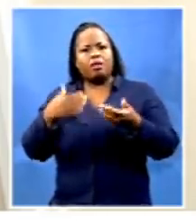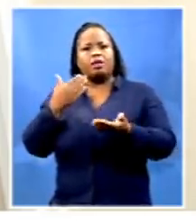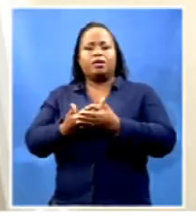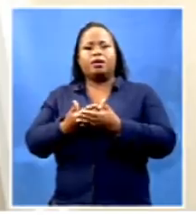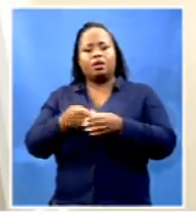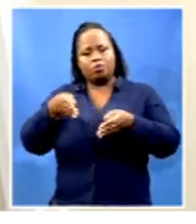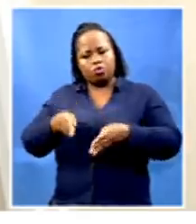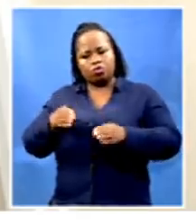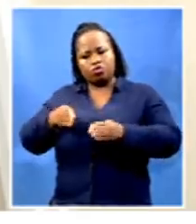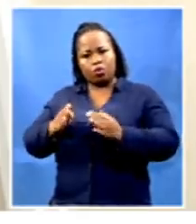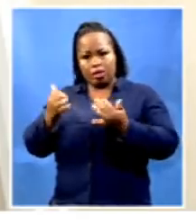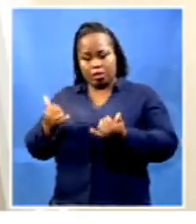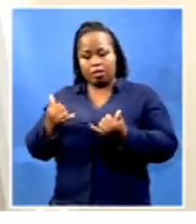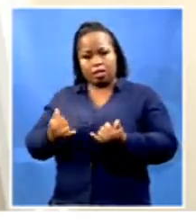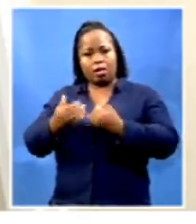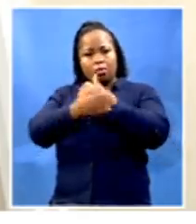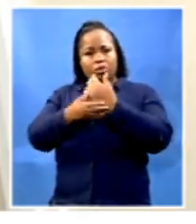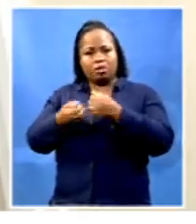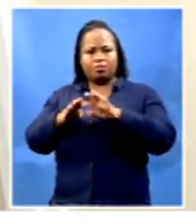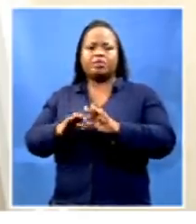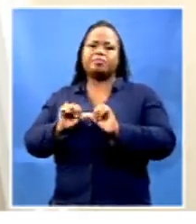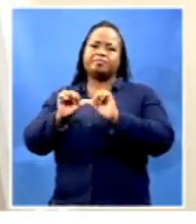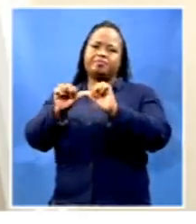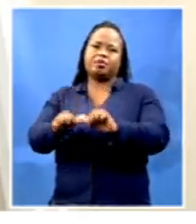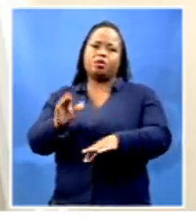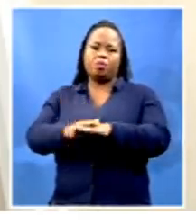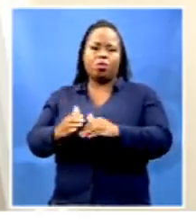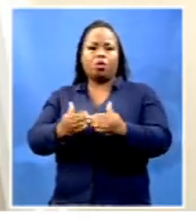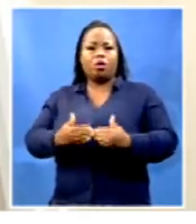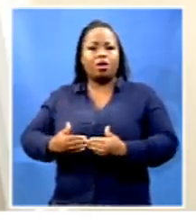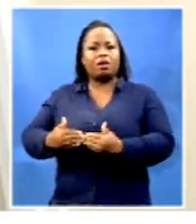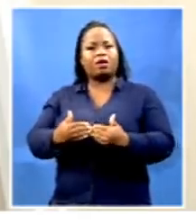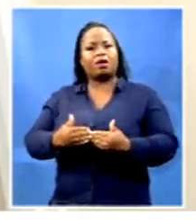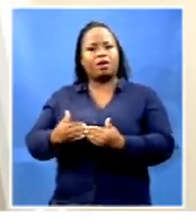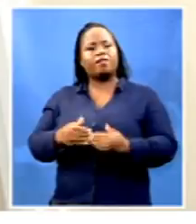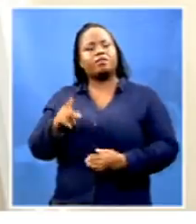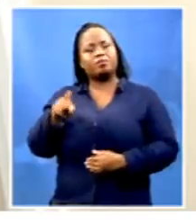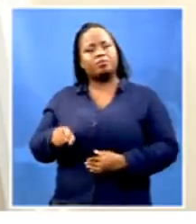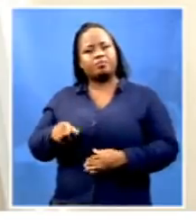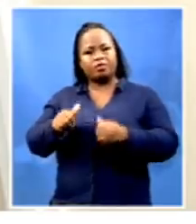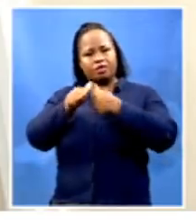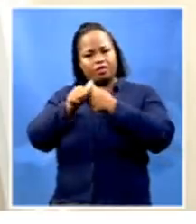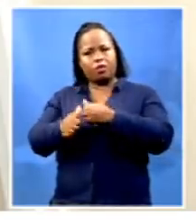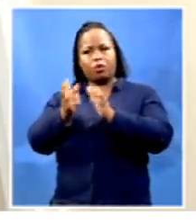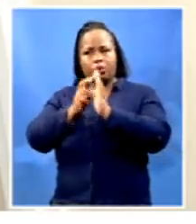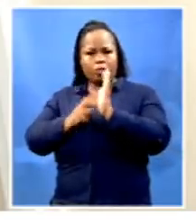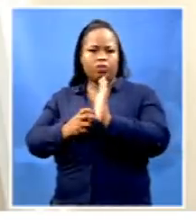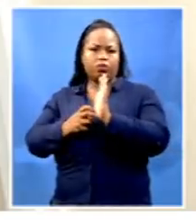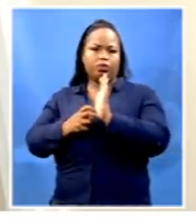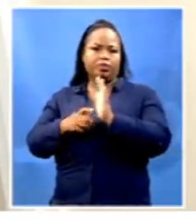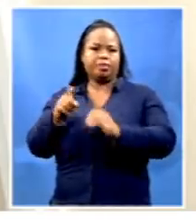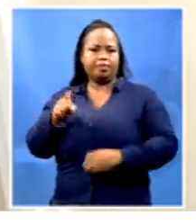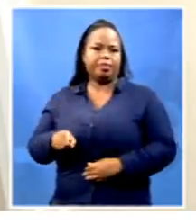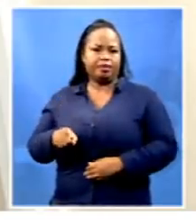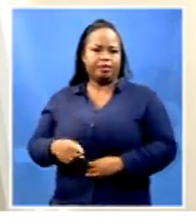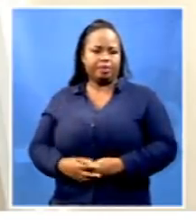roads during this lockdown to continue being cautious and adhering to the rules of the roads at